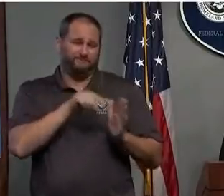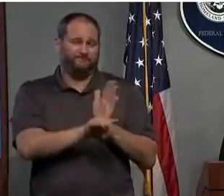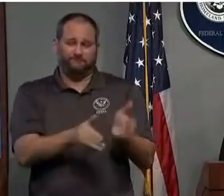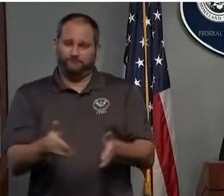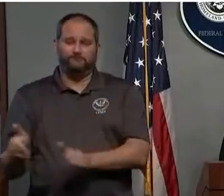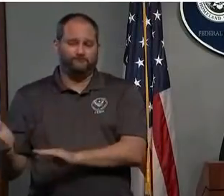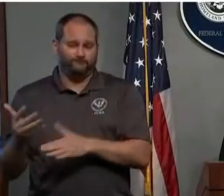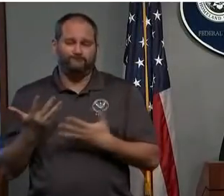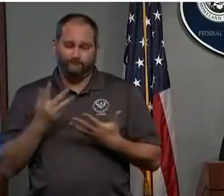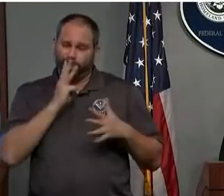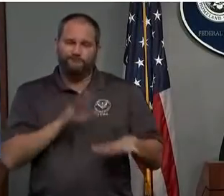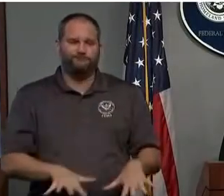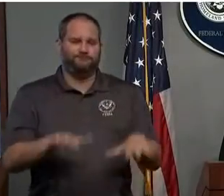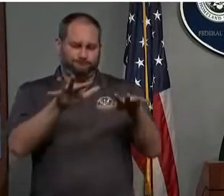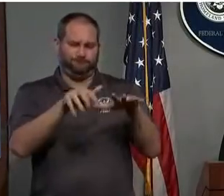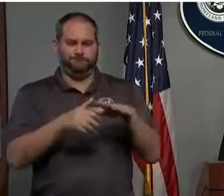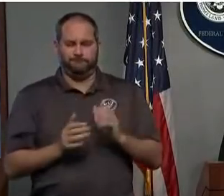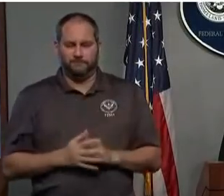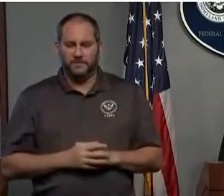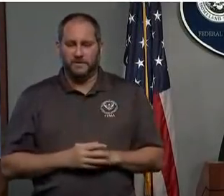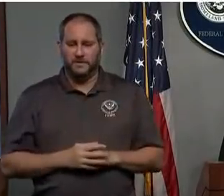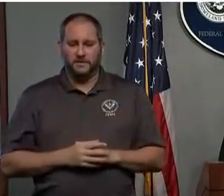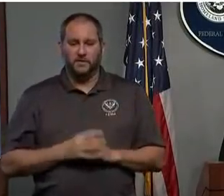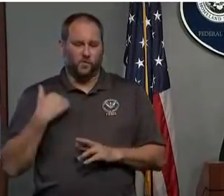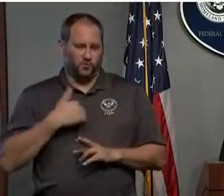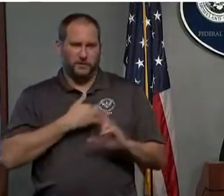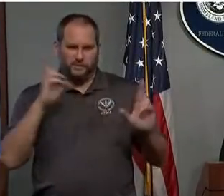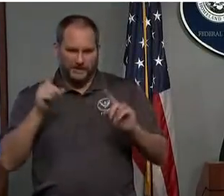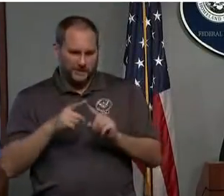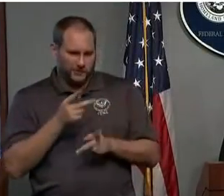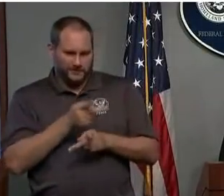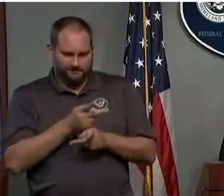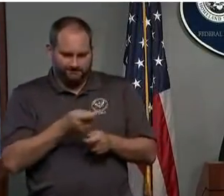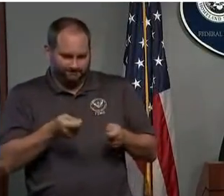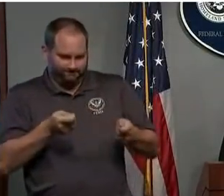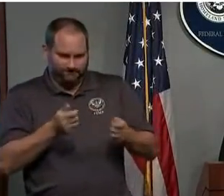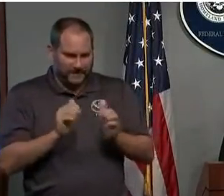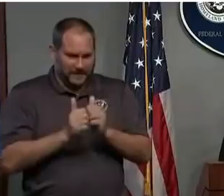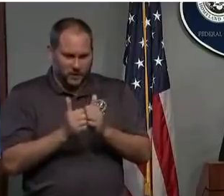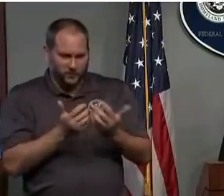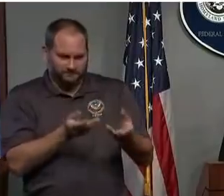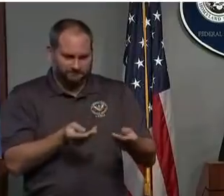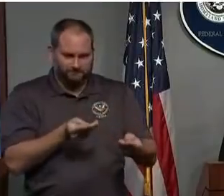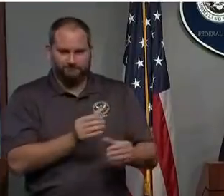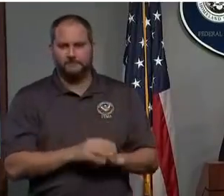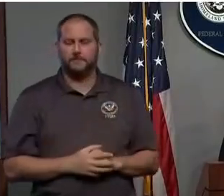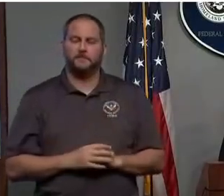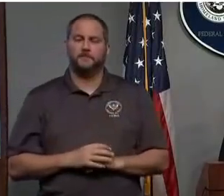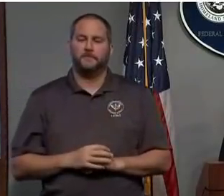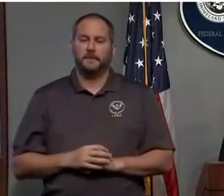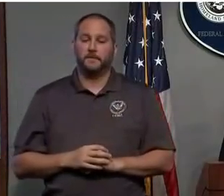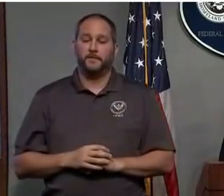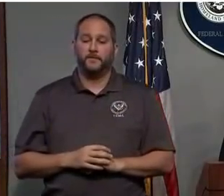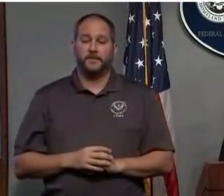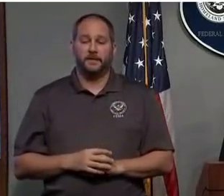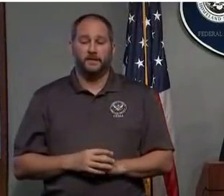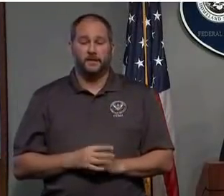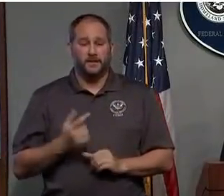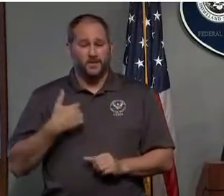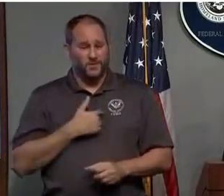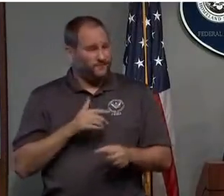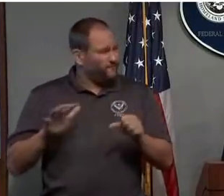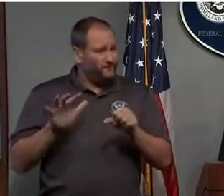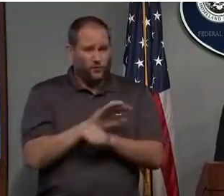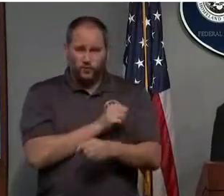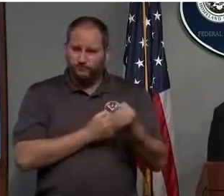So we're prepared to do that. We are fully prepared for whatever may come. Again, our leaders are forward.